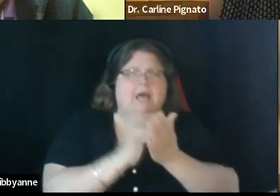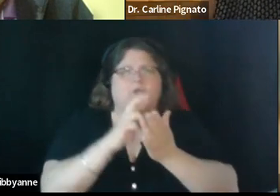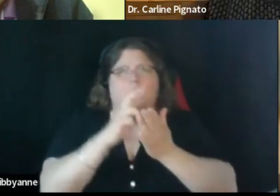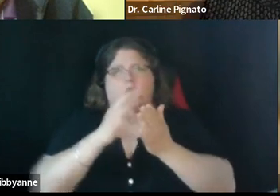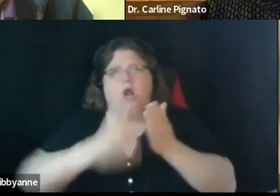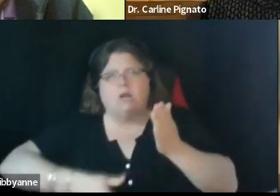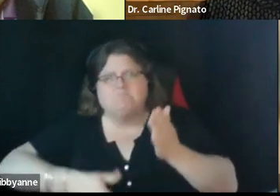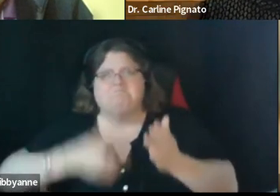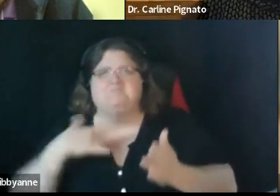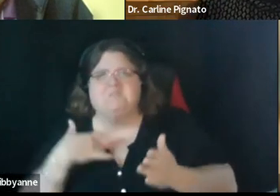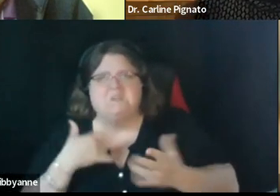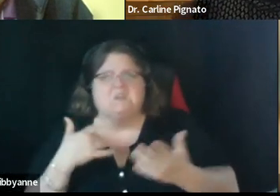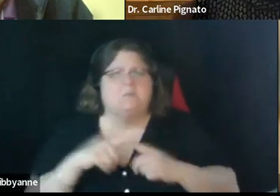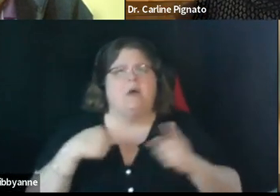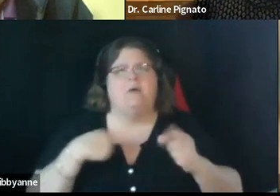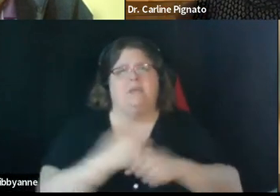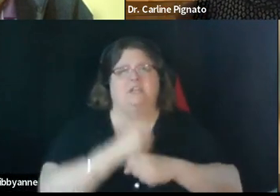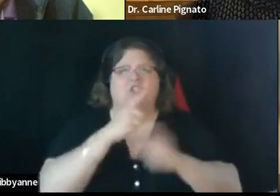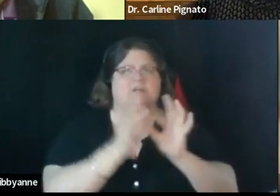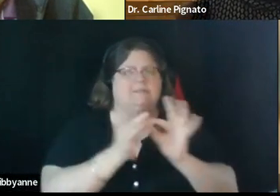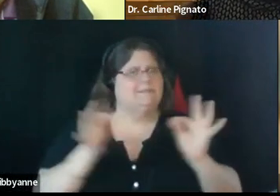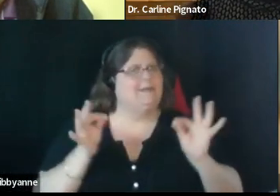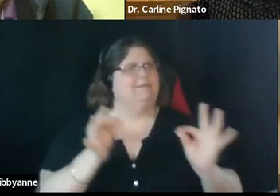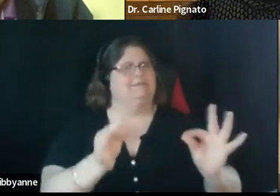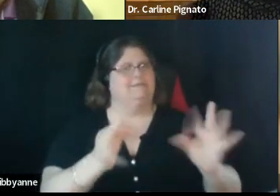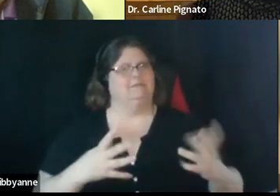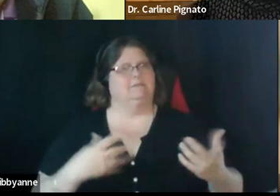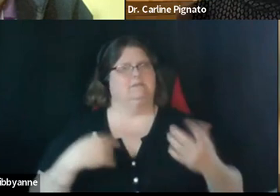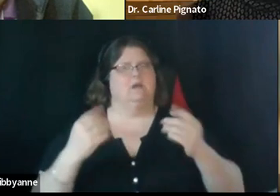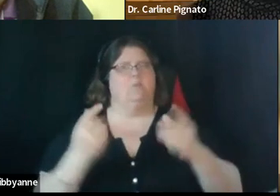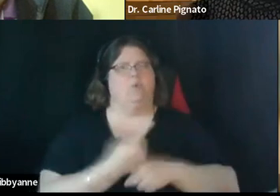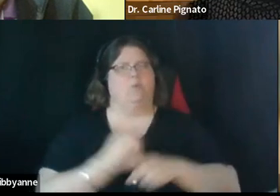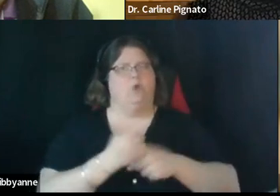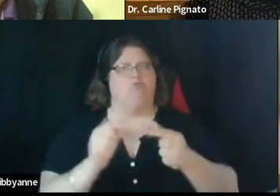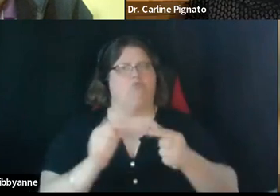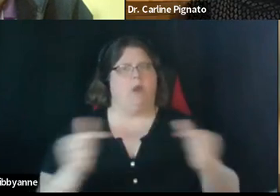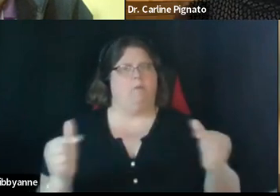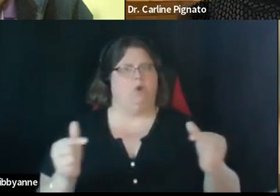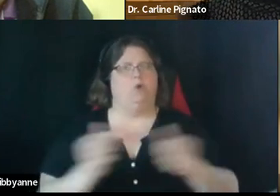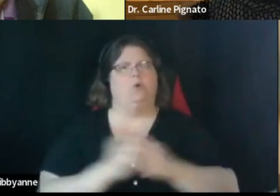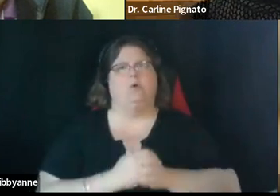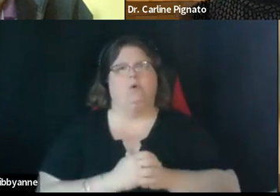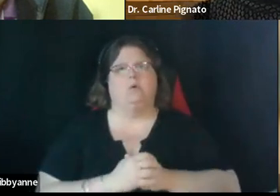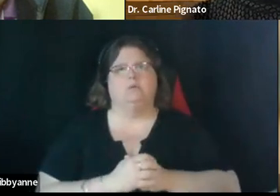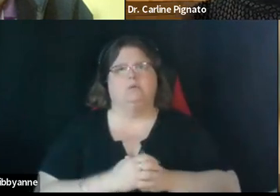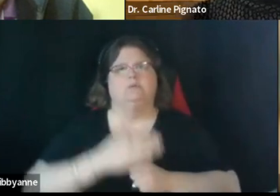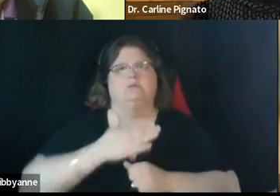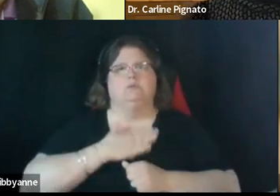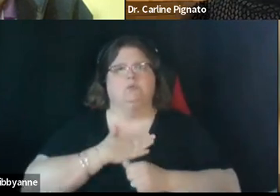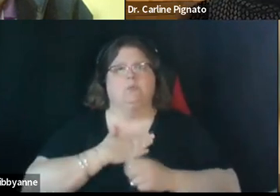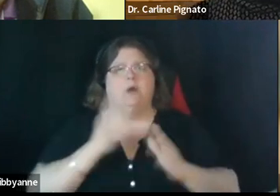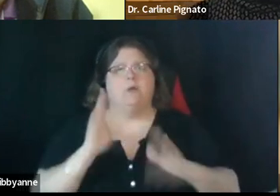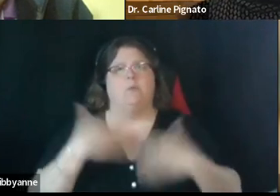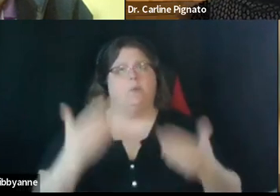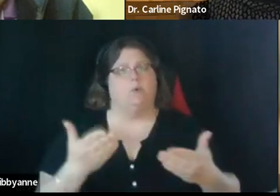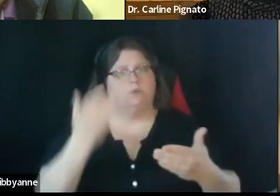that our sentences parallel you know surface edit kind of stuff um so my proposal if if if